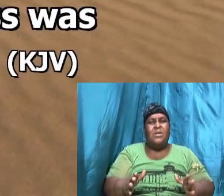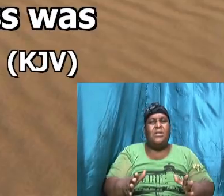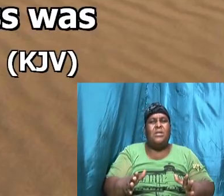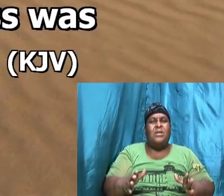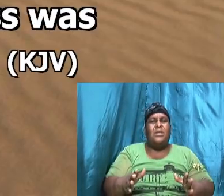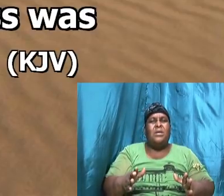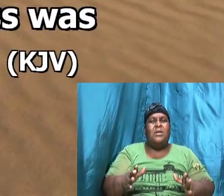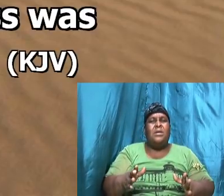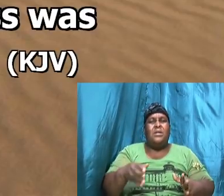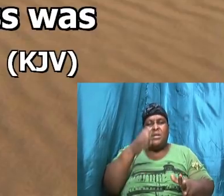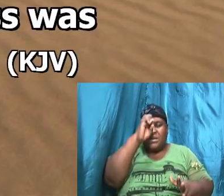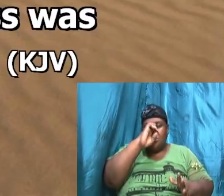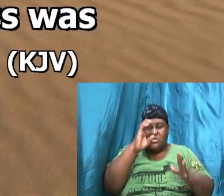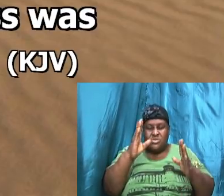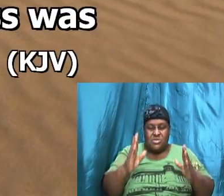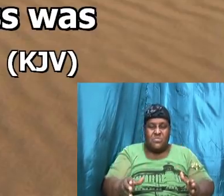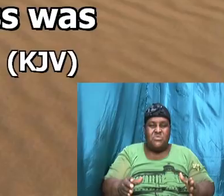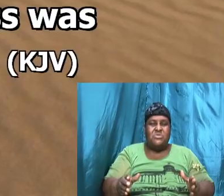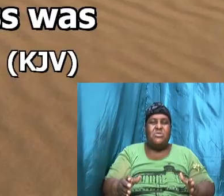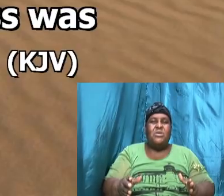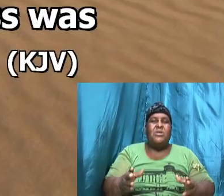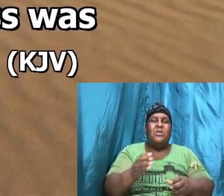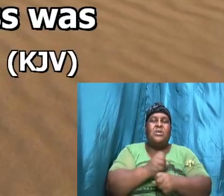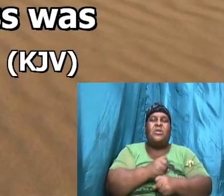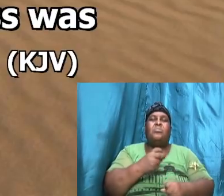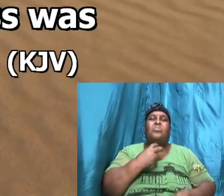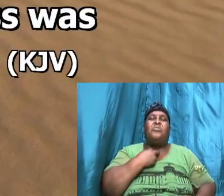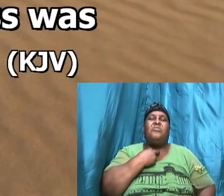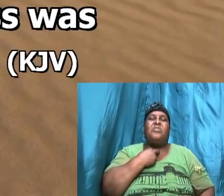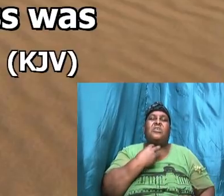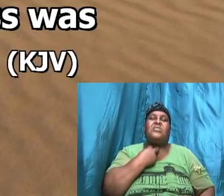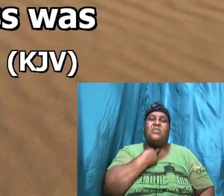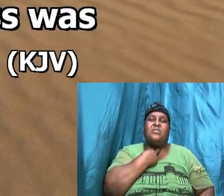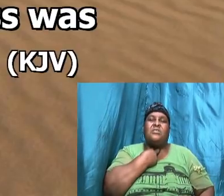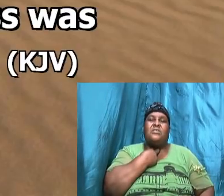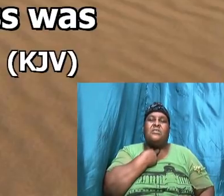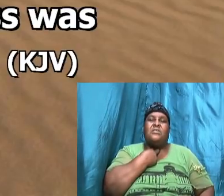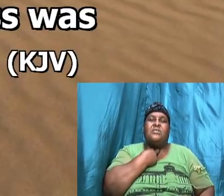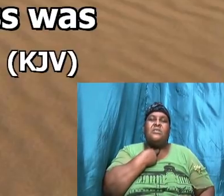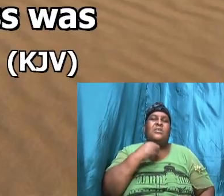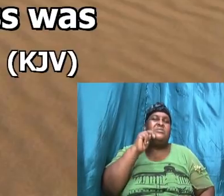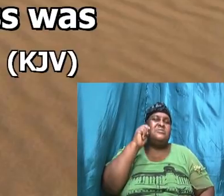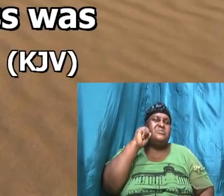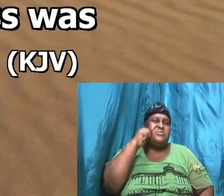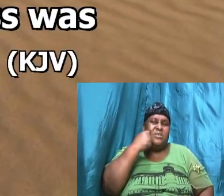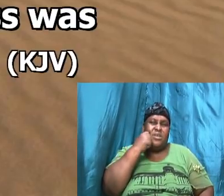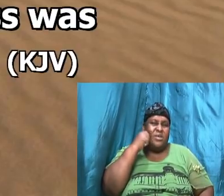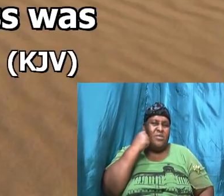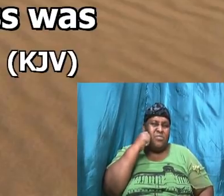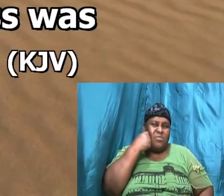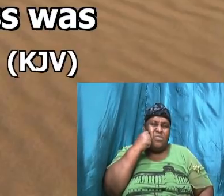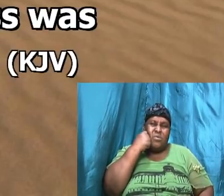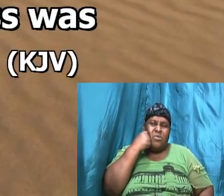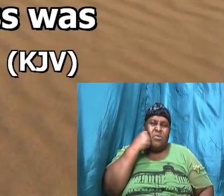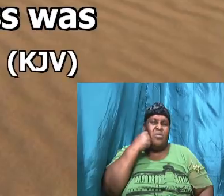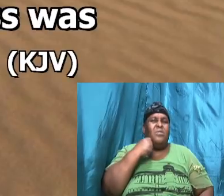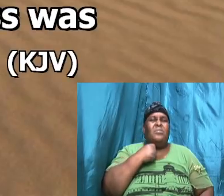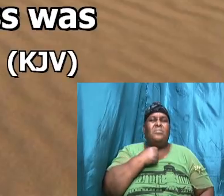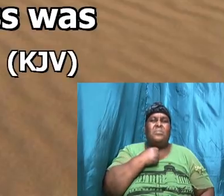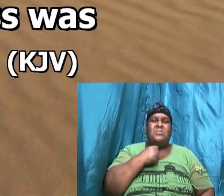her mistress was despised in her eyes probably next week we'll talk about that word despise